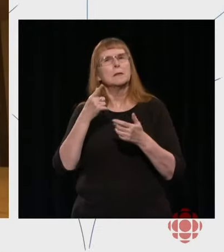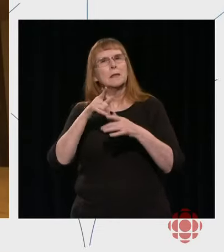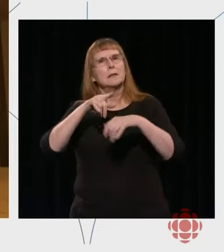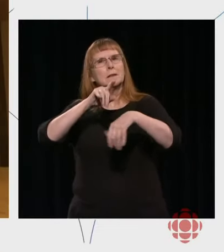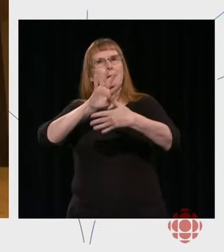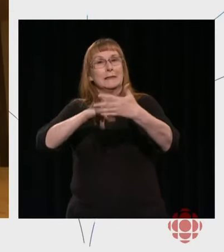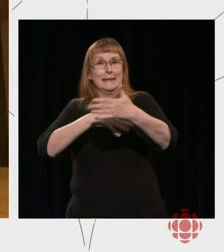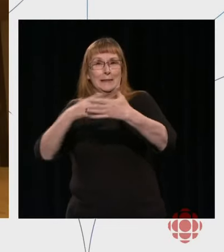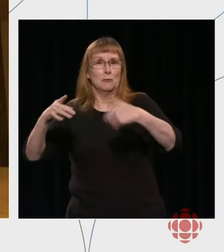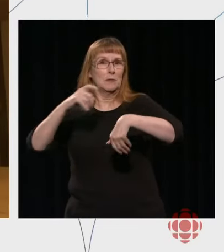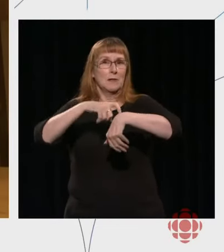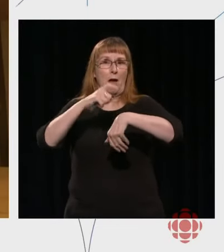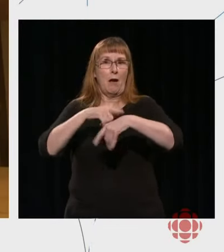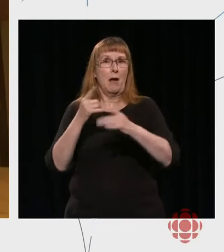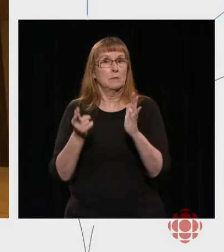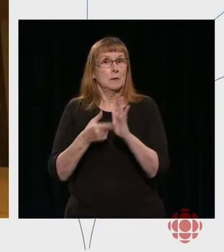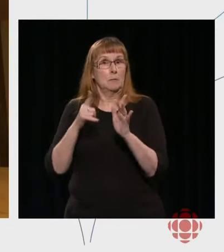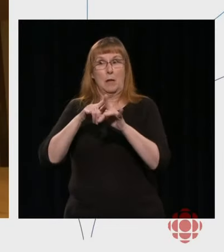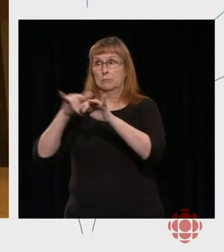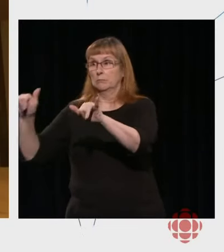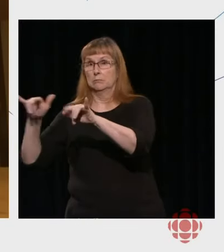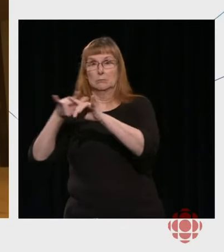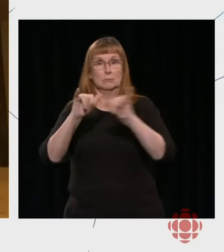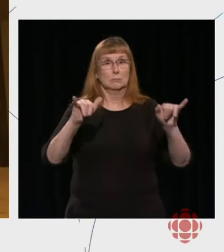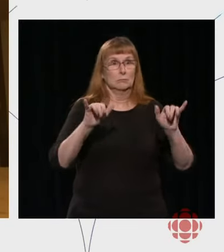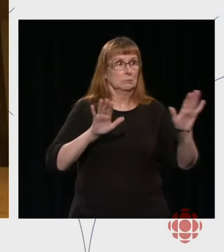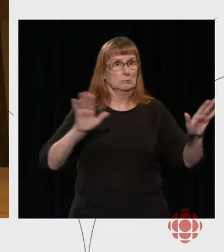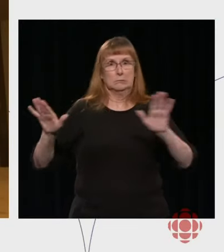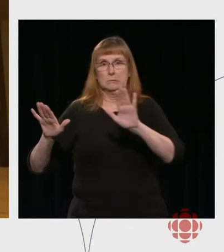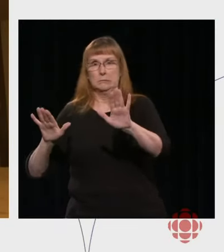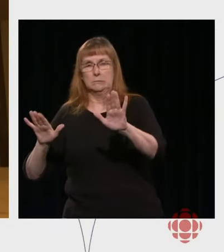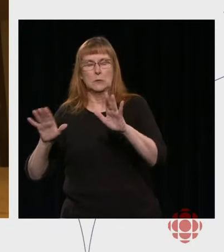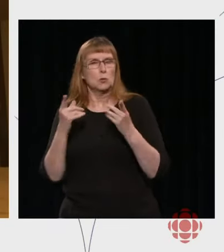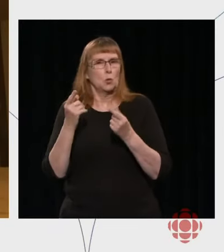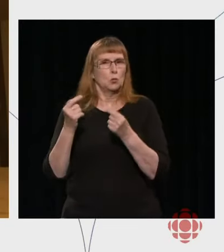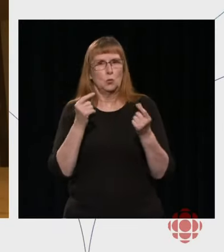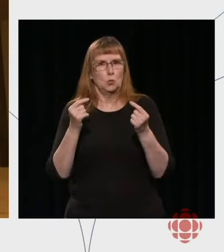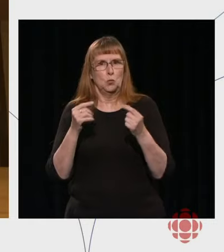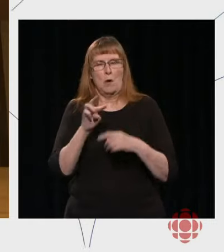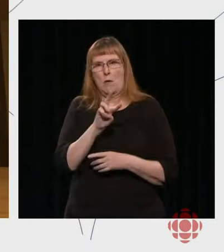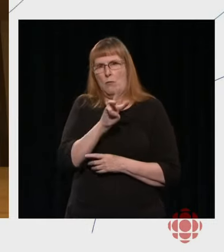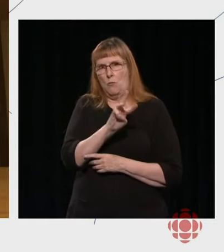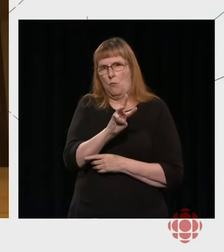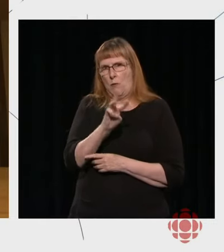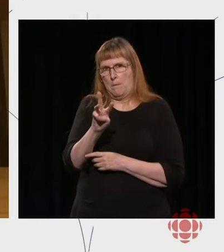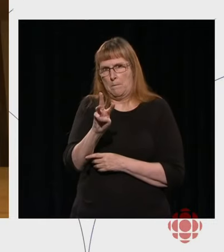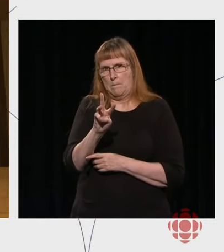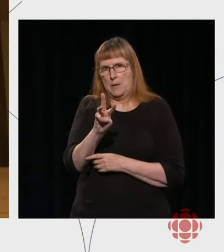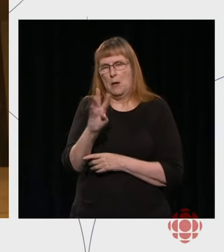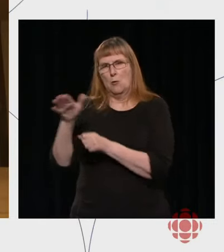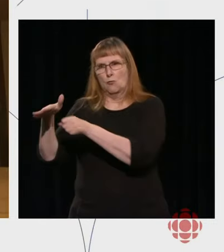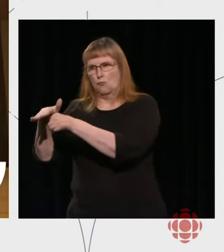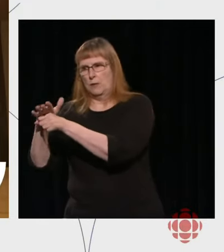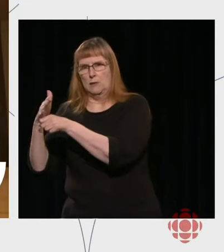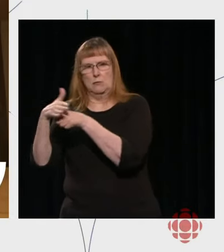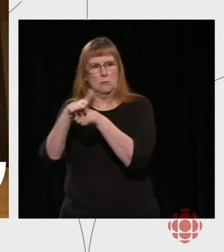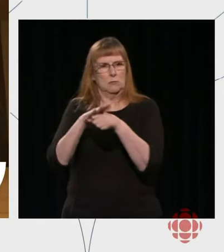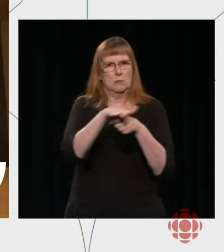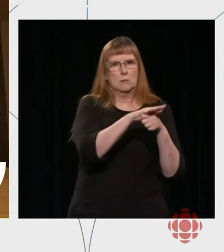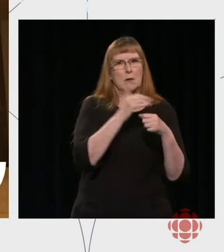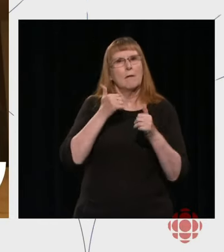that we would broadcast regionally on the website each of these press conferences so that each region